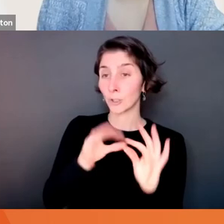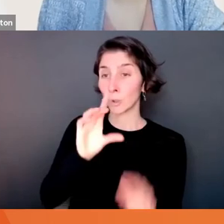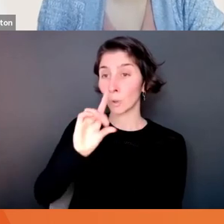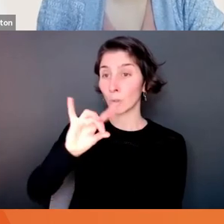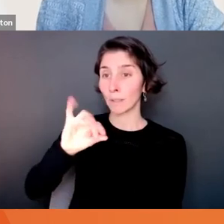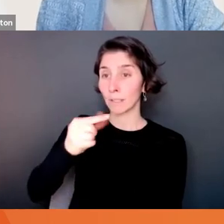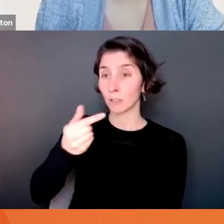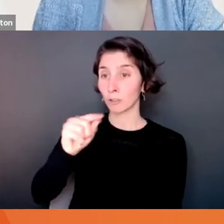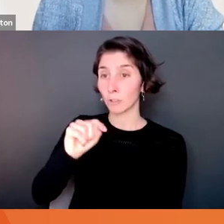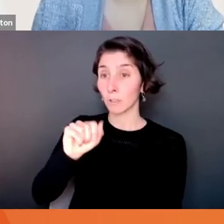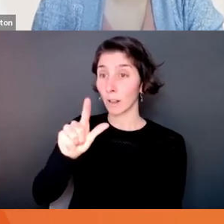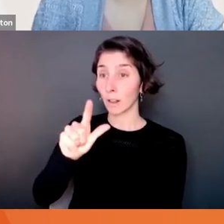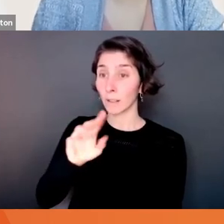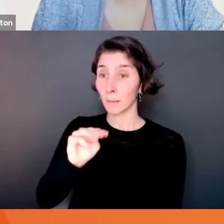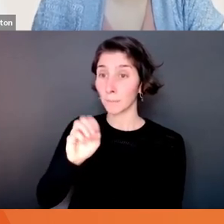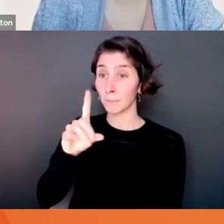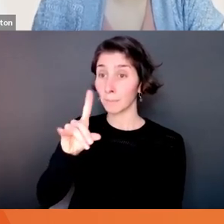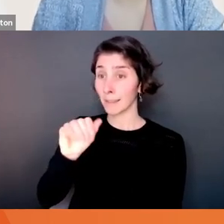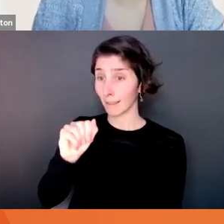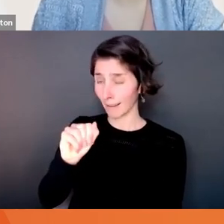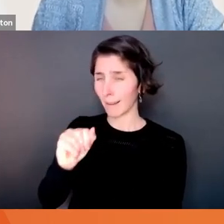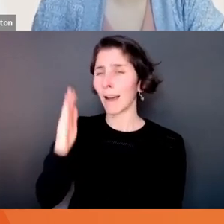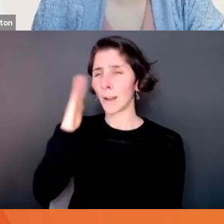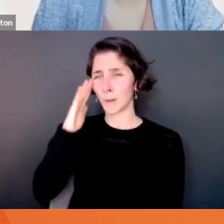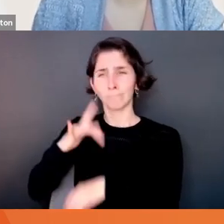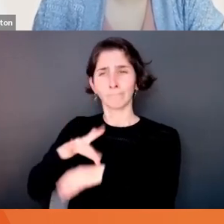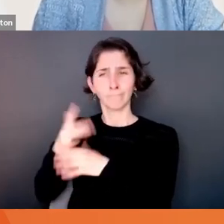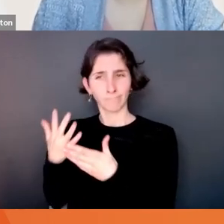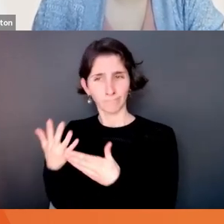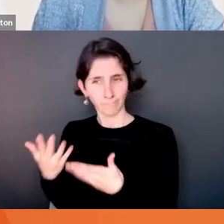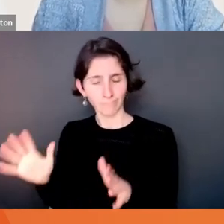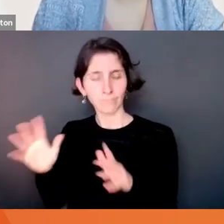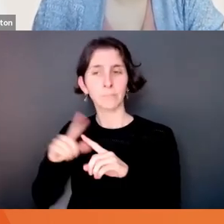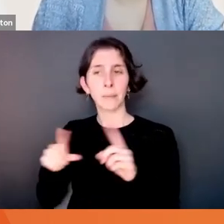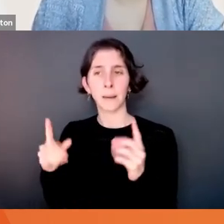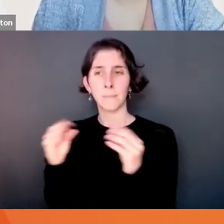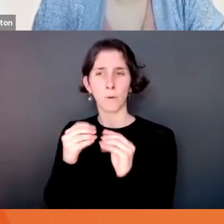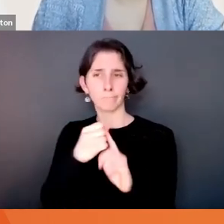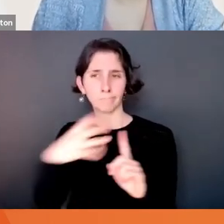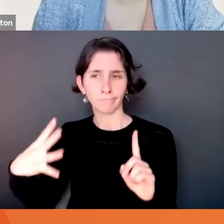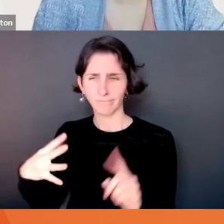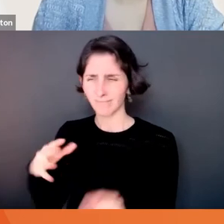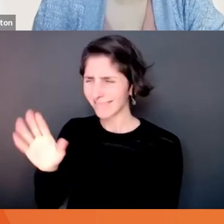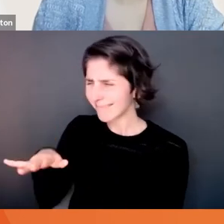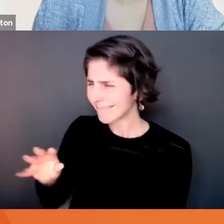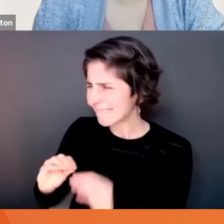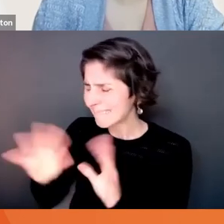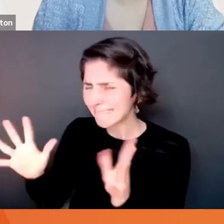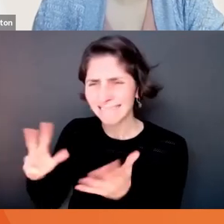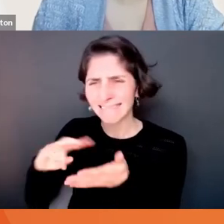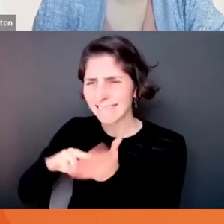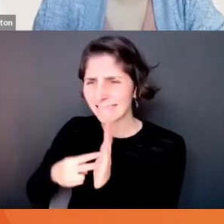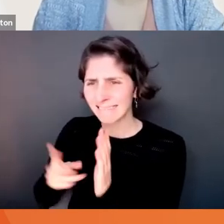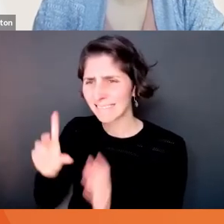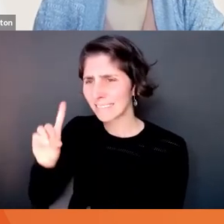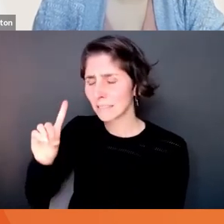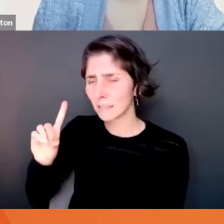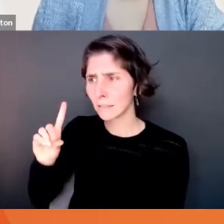already, but maybe just add a little bit to that. I probably need a bit more clarity in terms of what exactly for digital media.